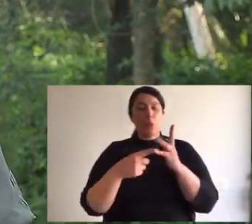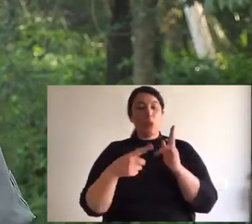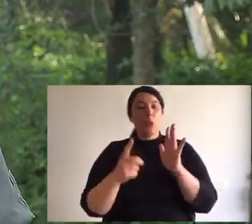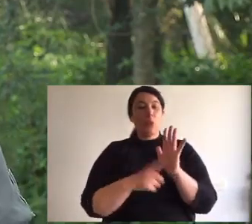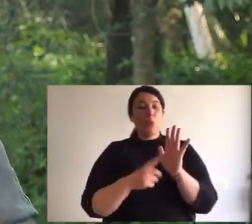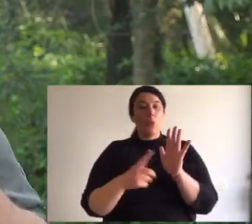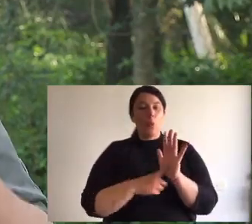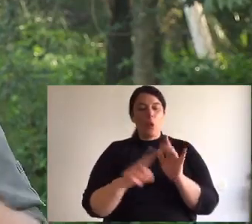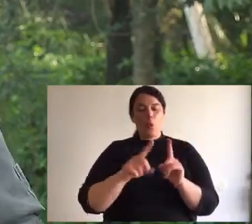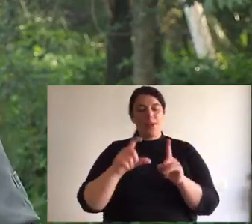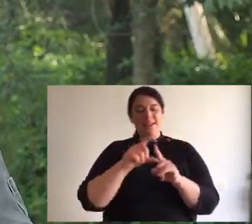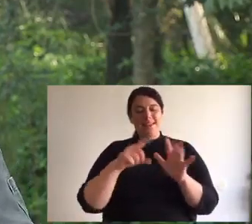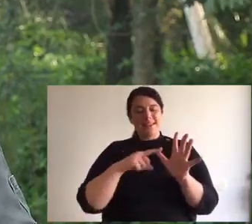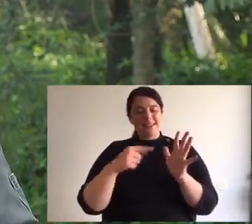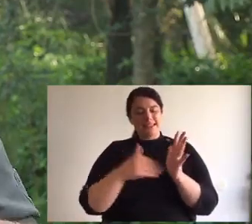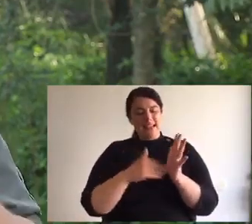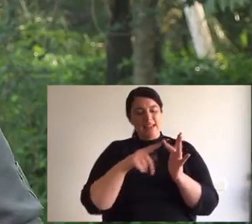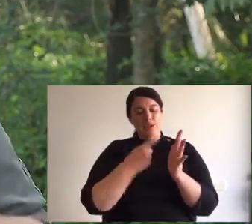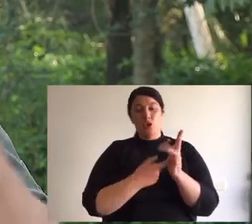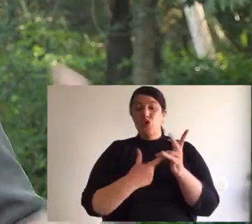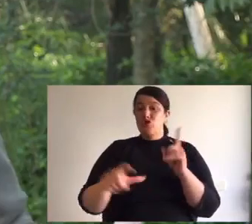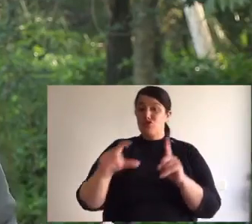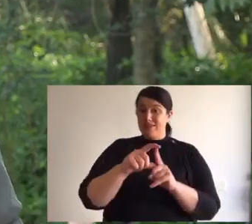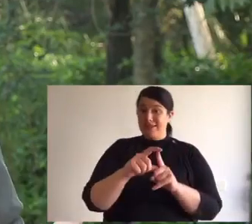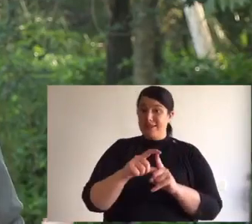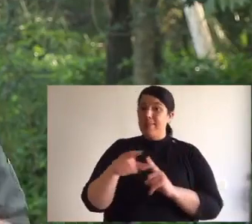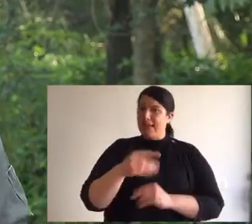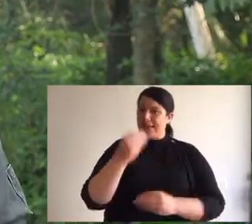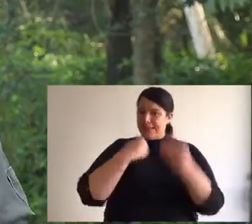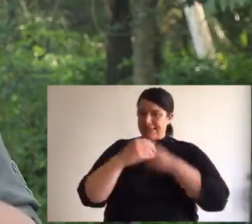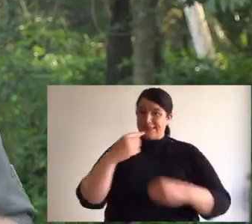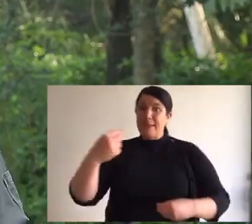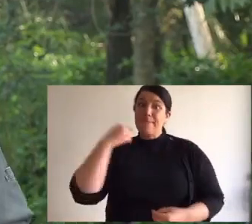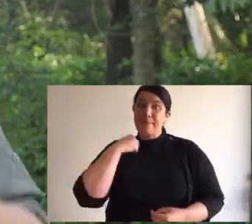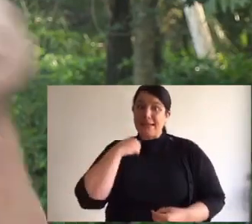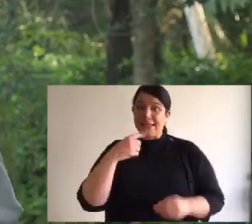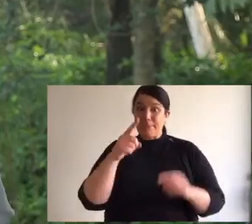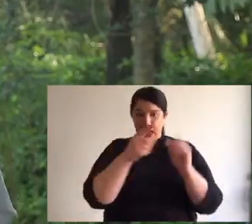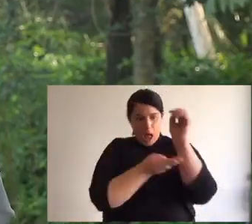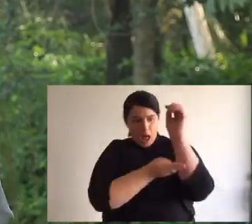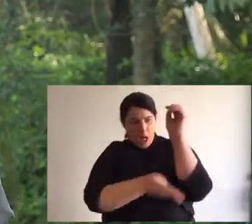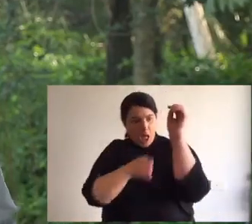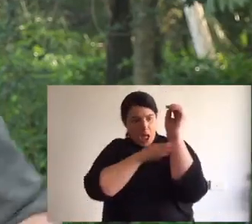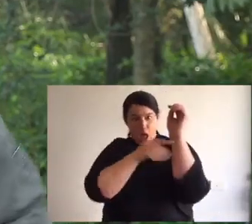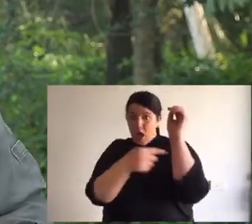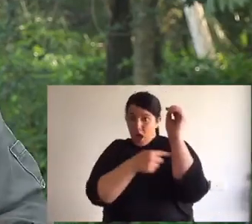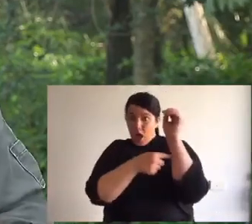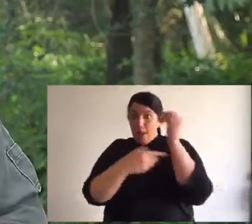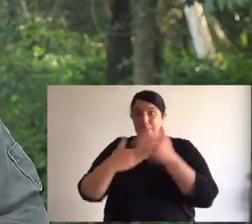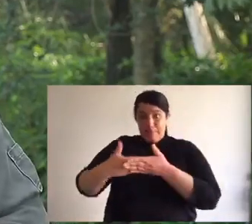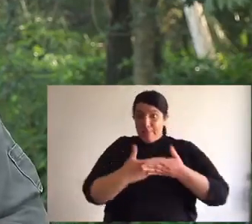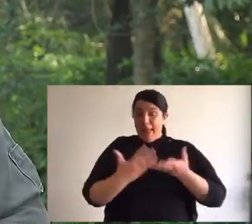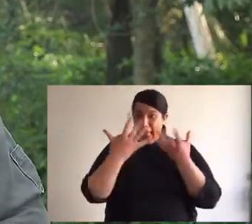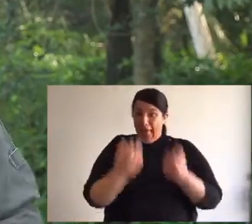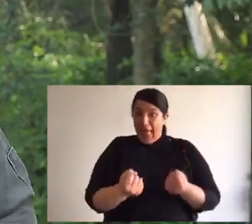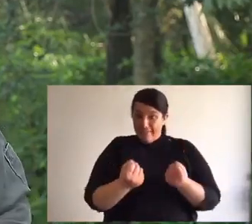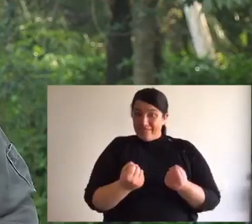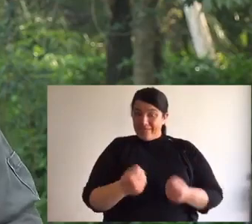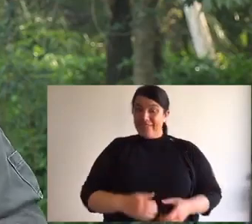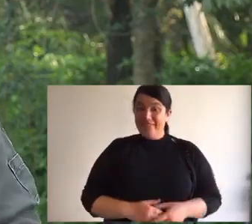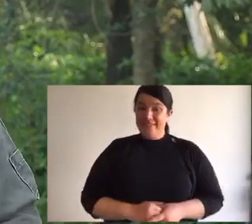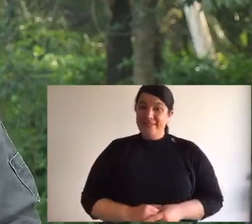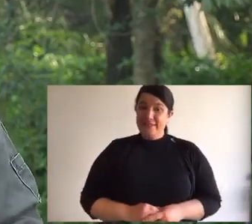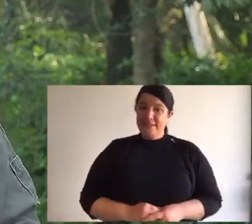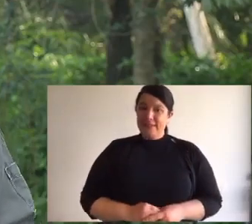features. Now quolls are dasiurids. That means they're carnivorous marsupials. So they have a pouch. So